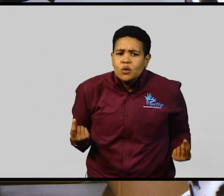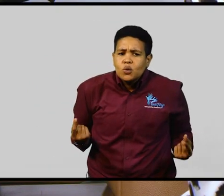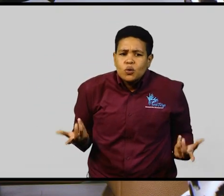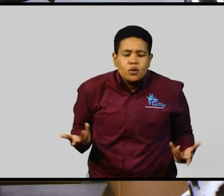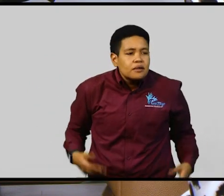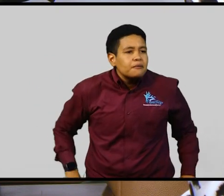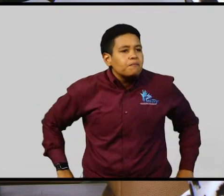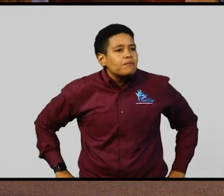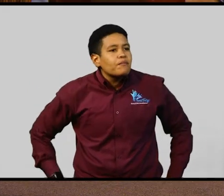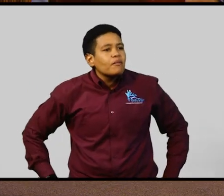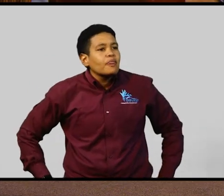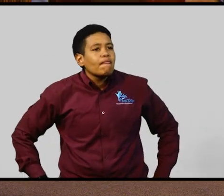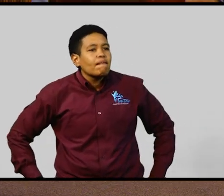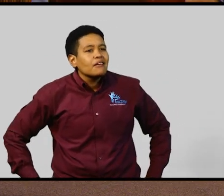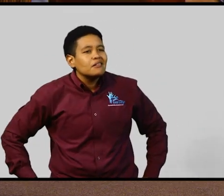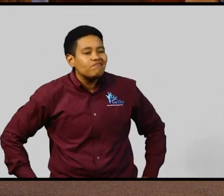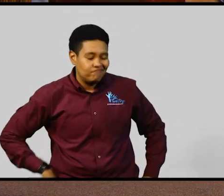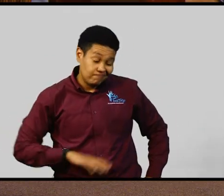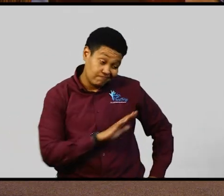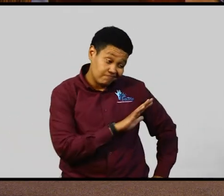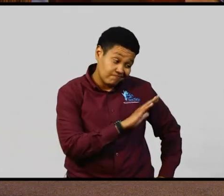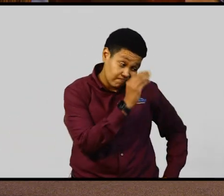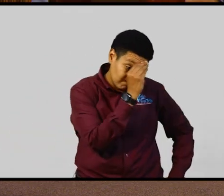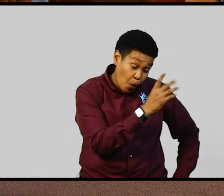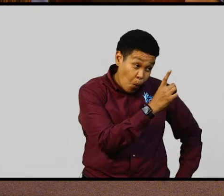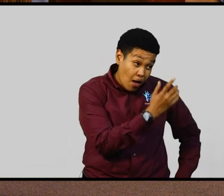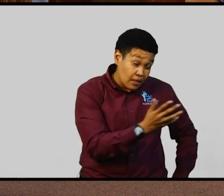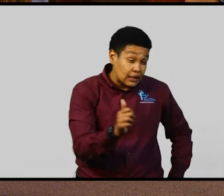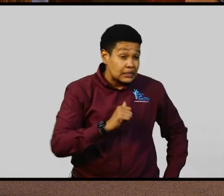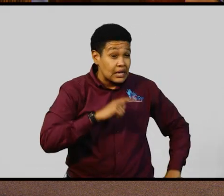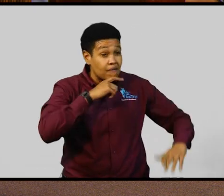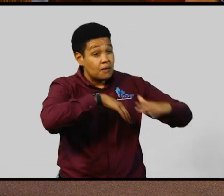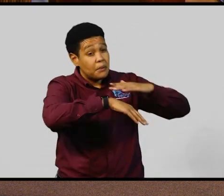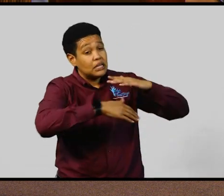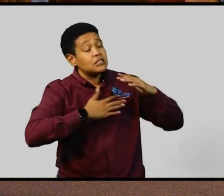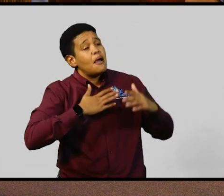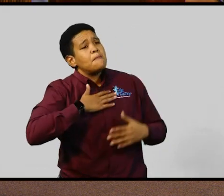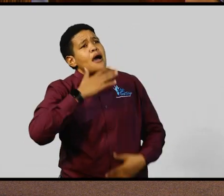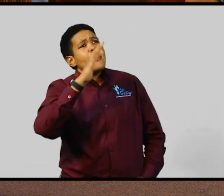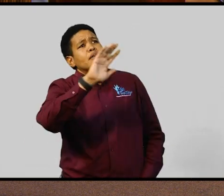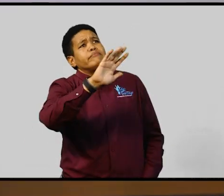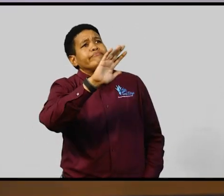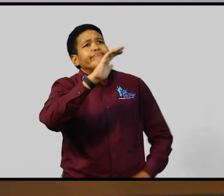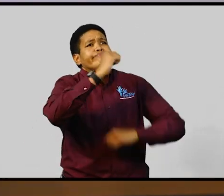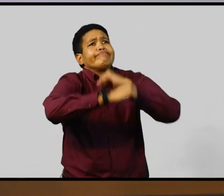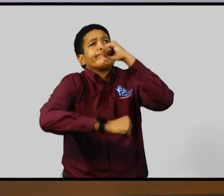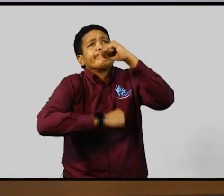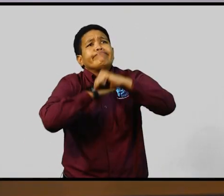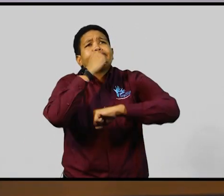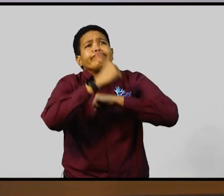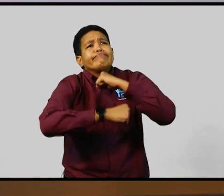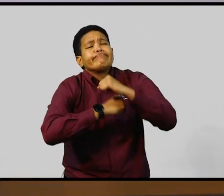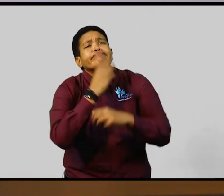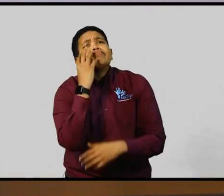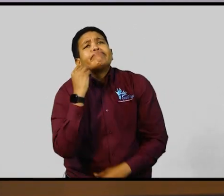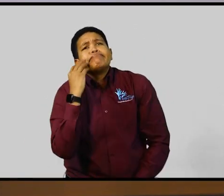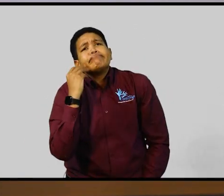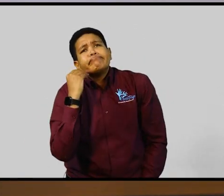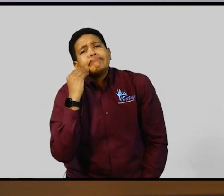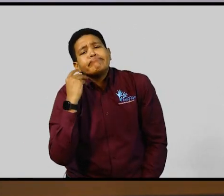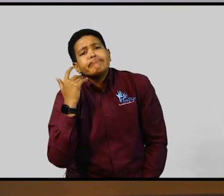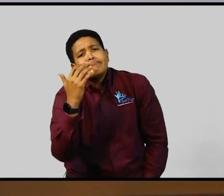One of the things that I, based on my years of experience in